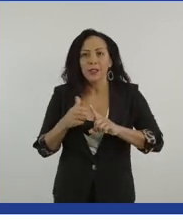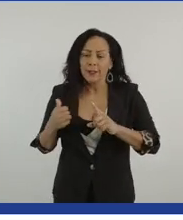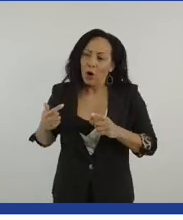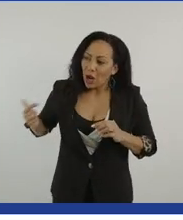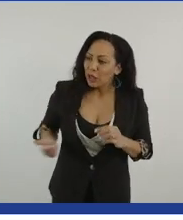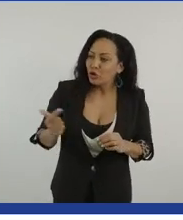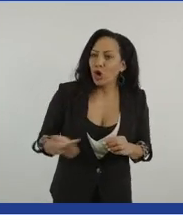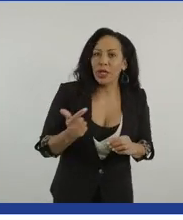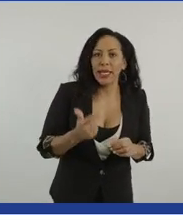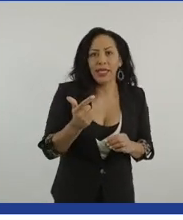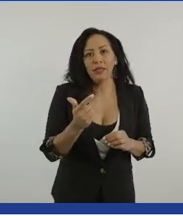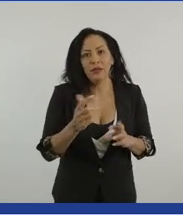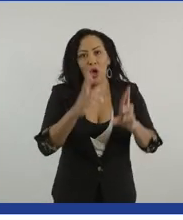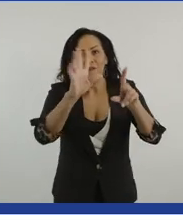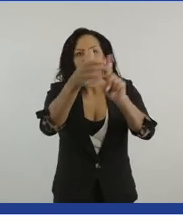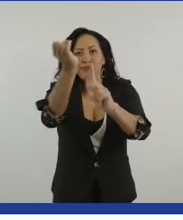possible.